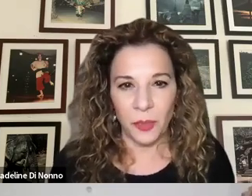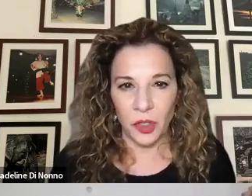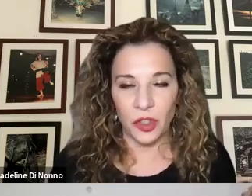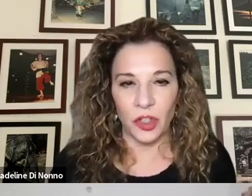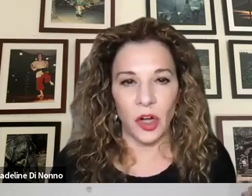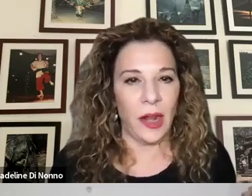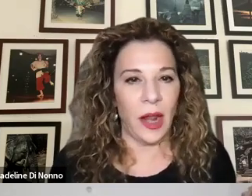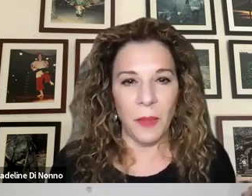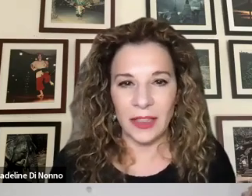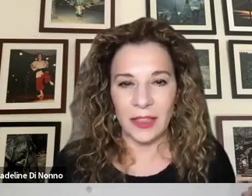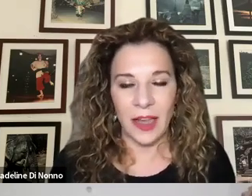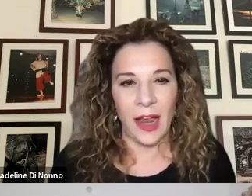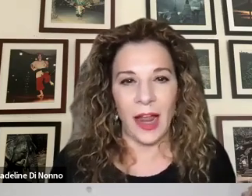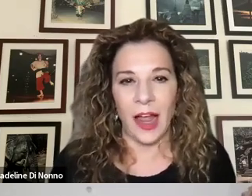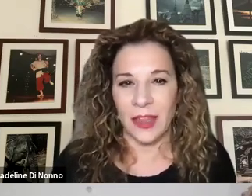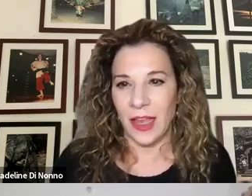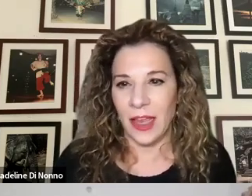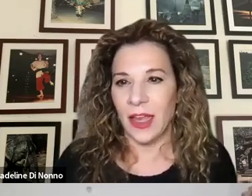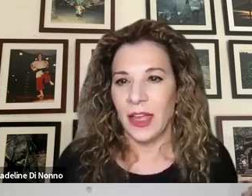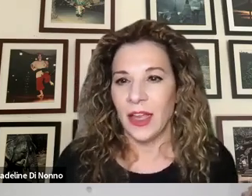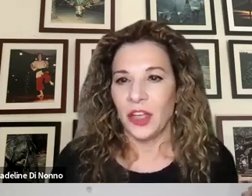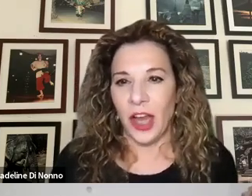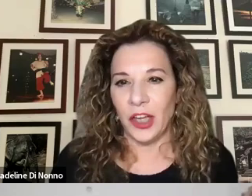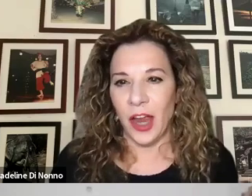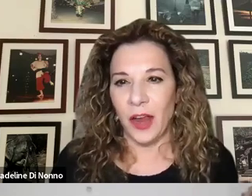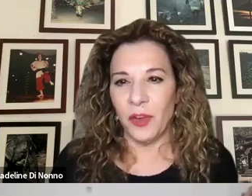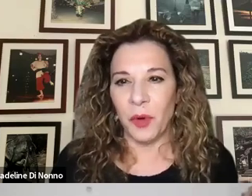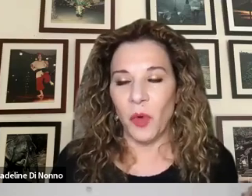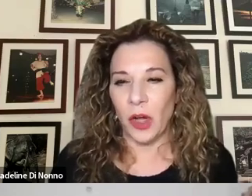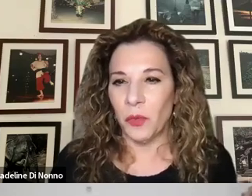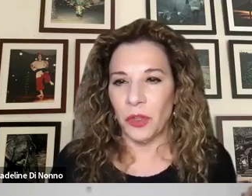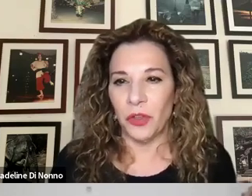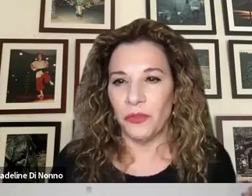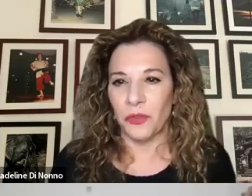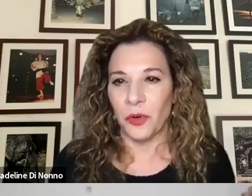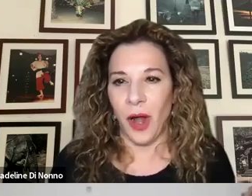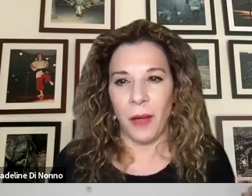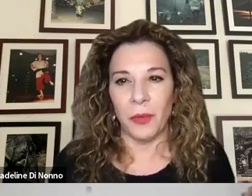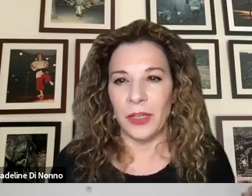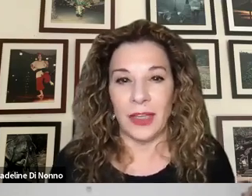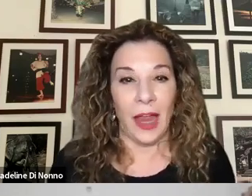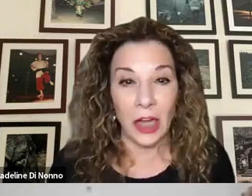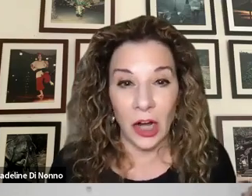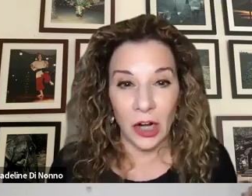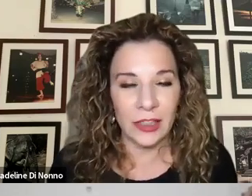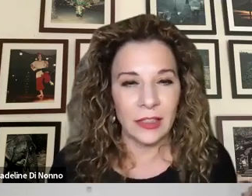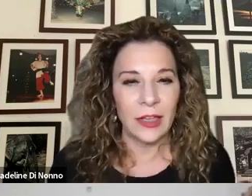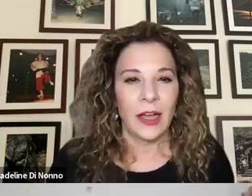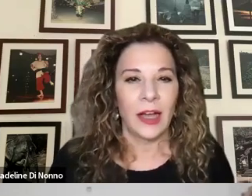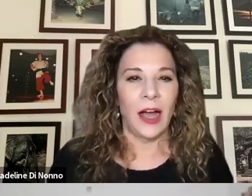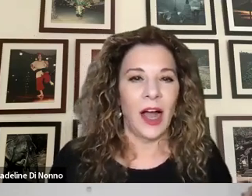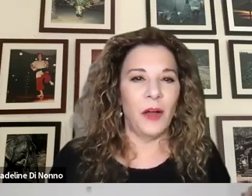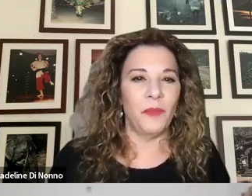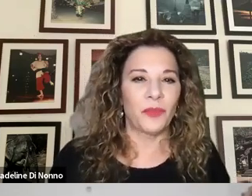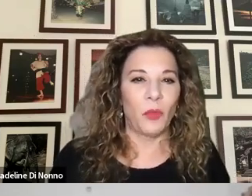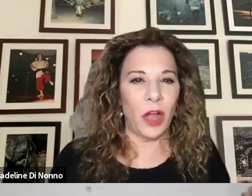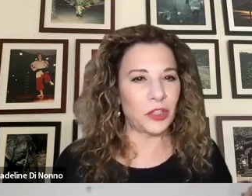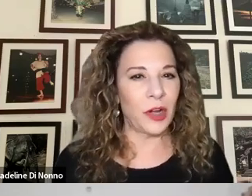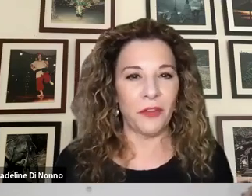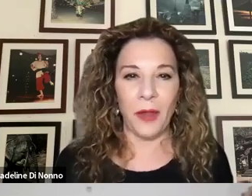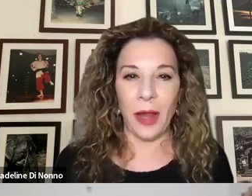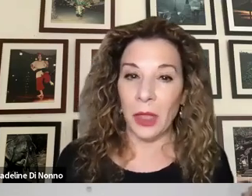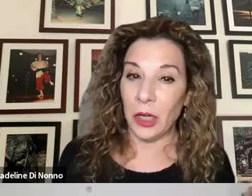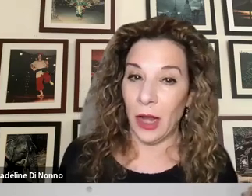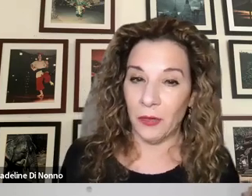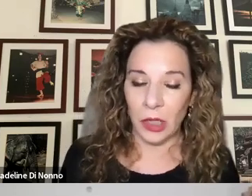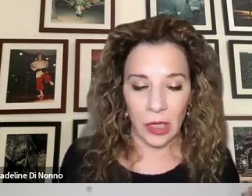executive producer. And I must say, I think, JJ, we've been working with you for probably 10 years. Once